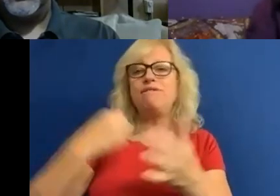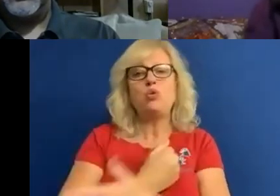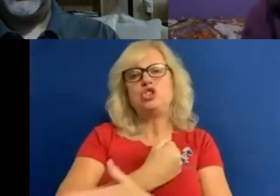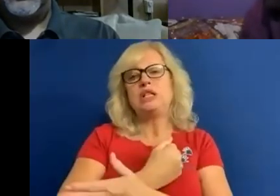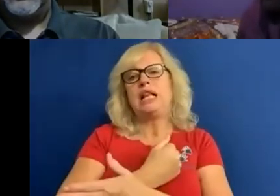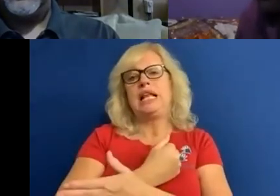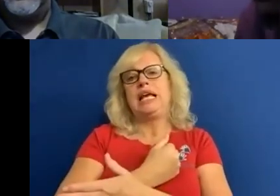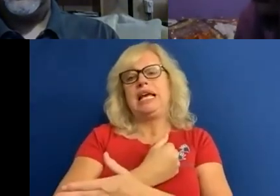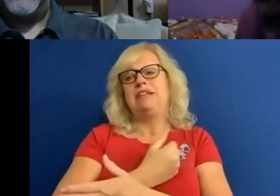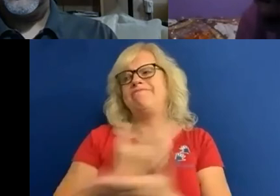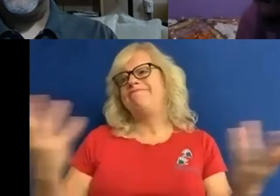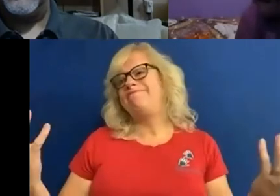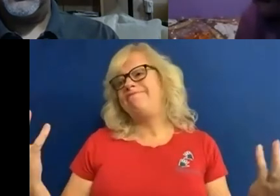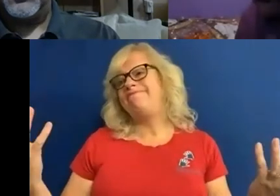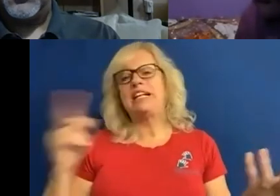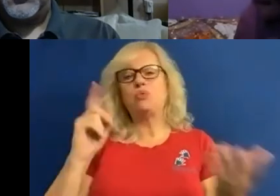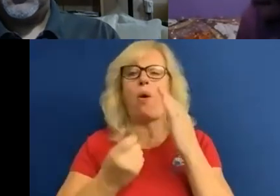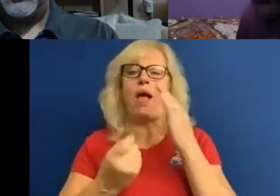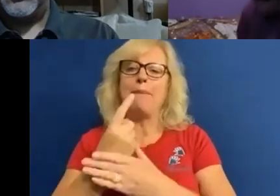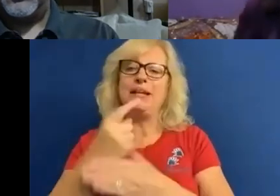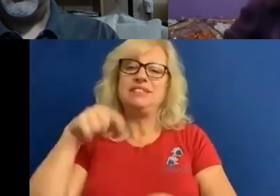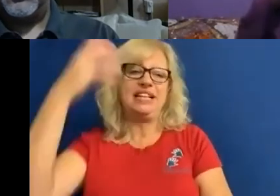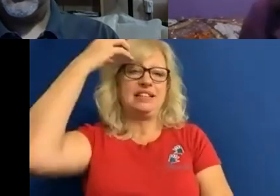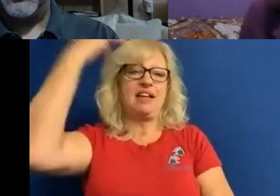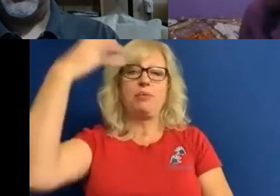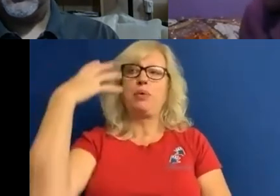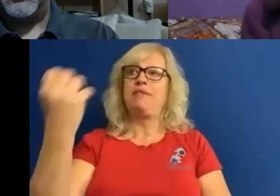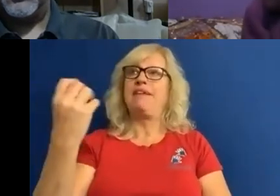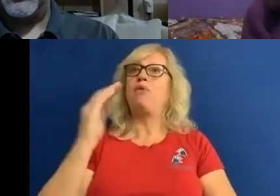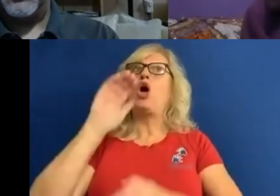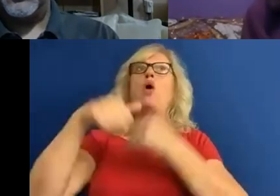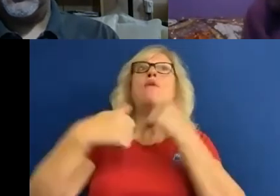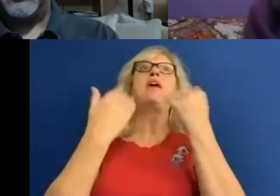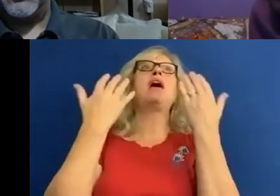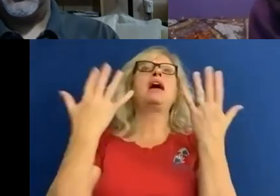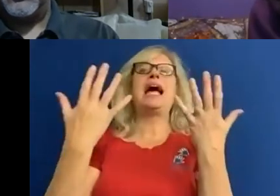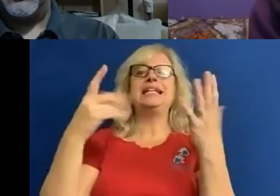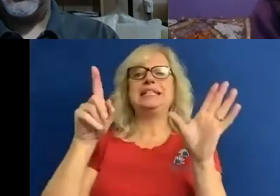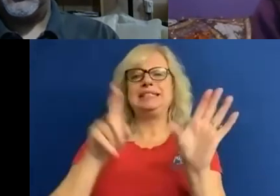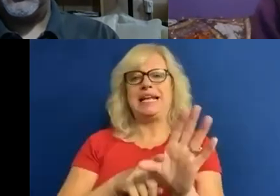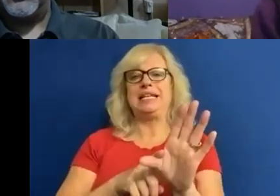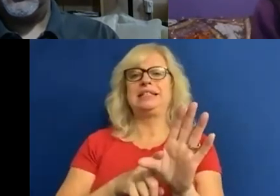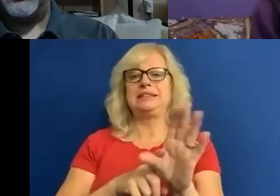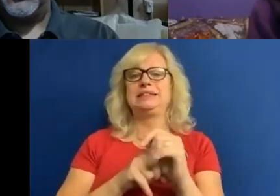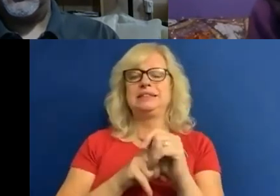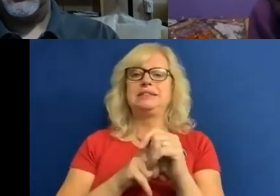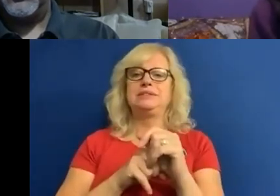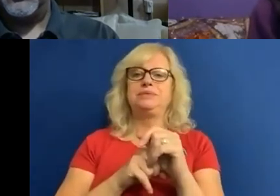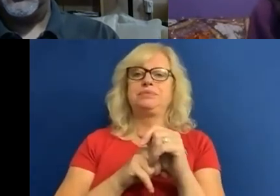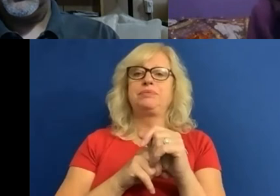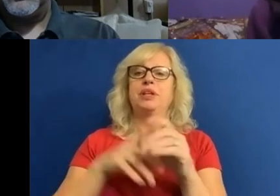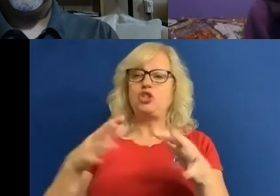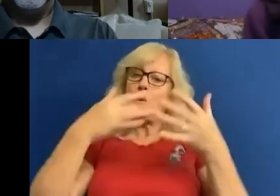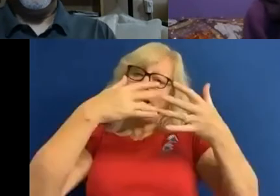for the course for this particular government that we've had for over a decade. So there have been statistics.